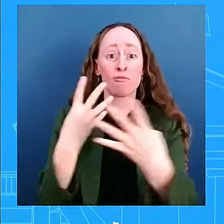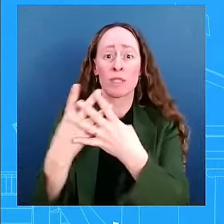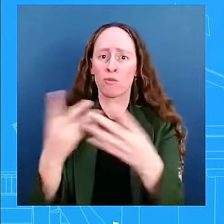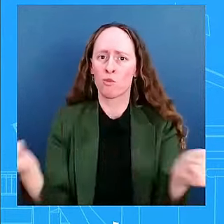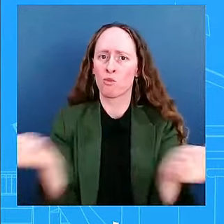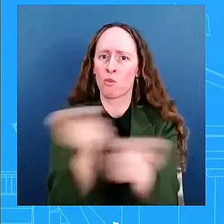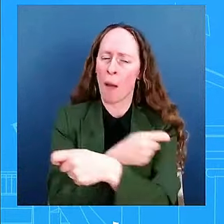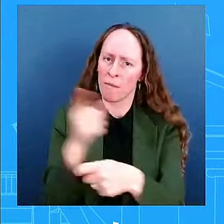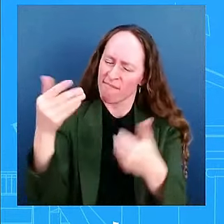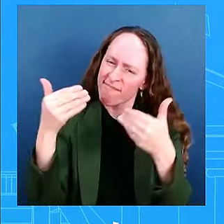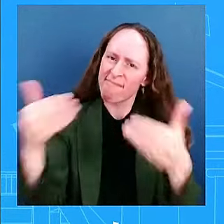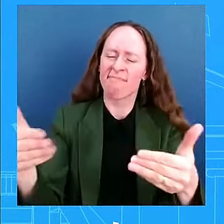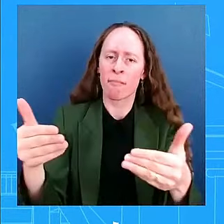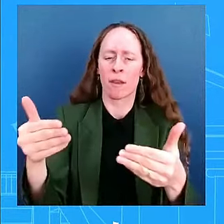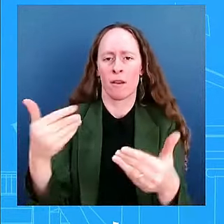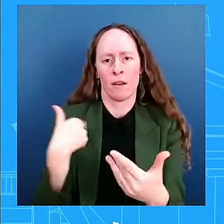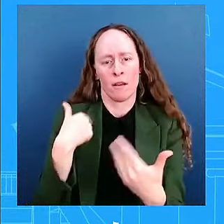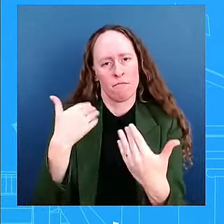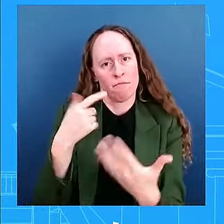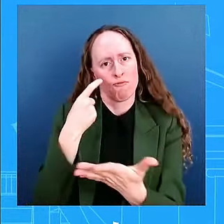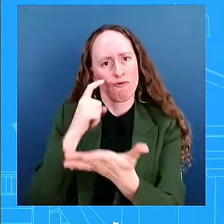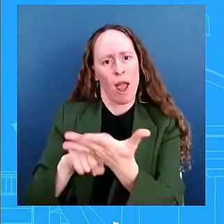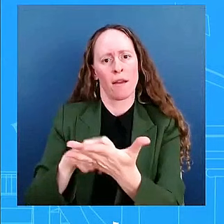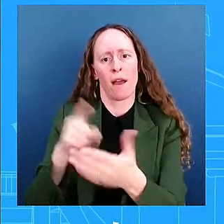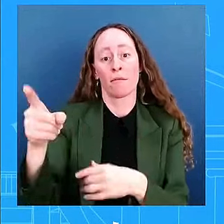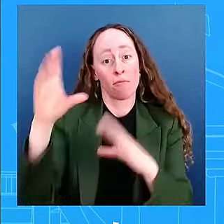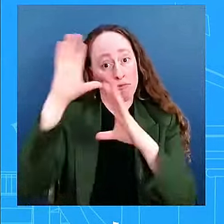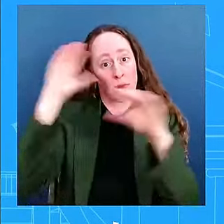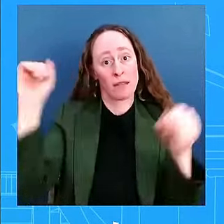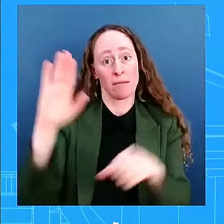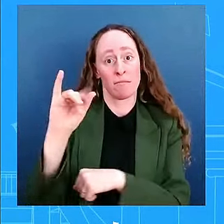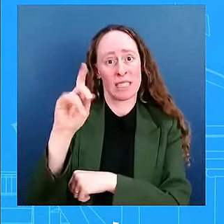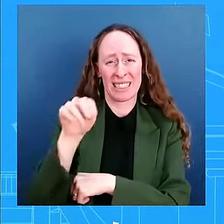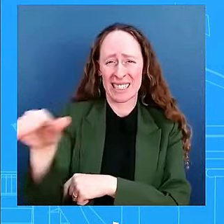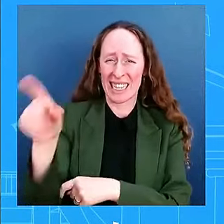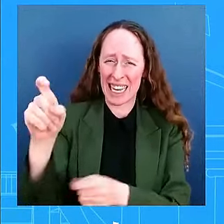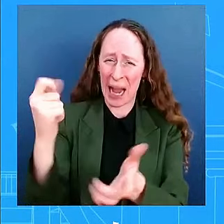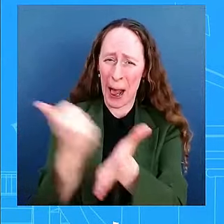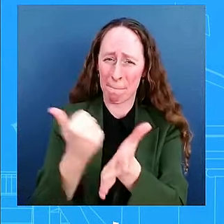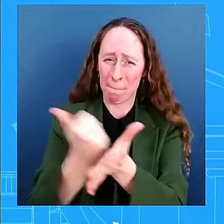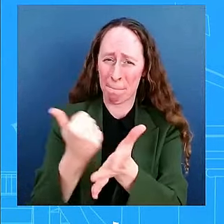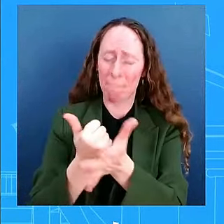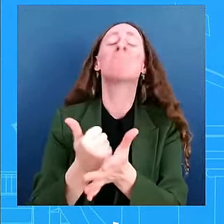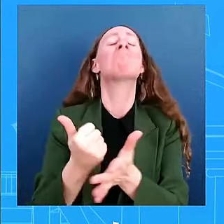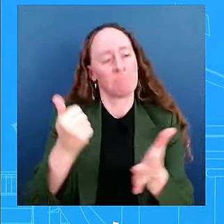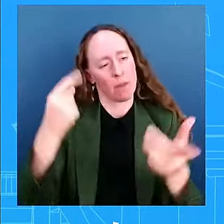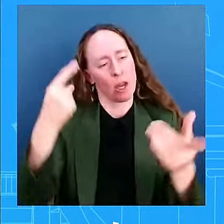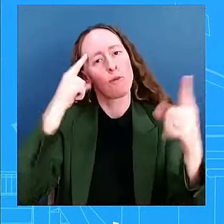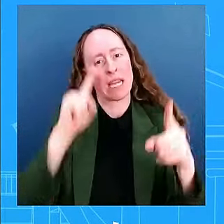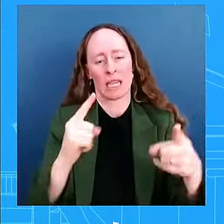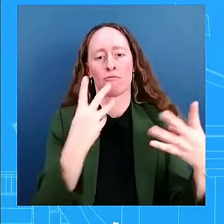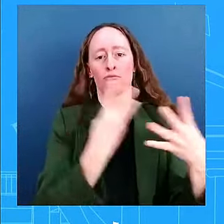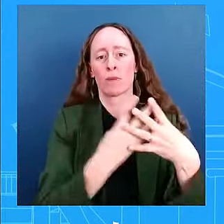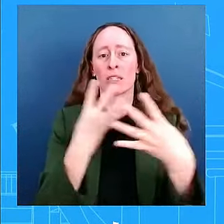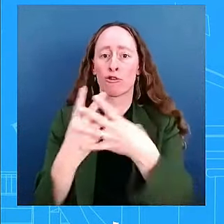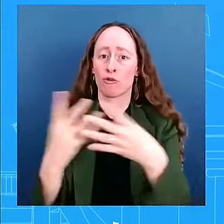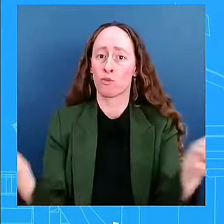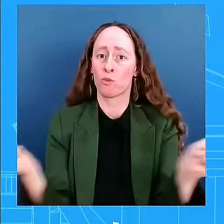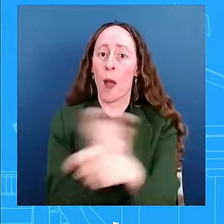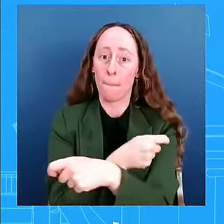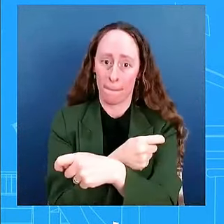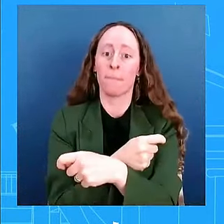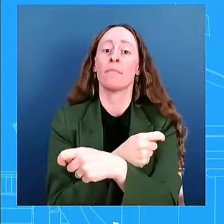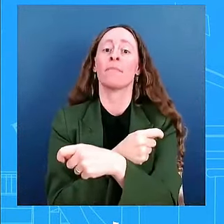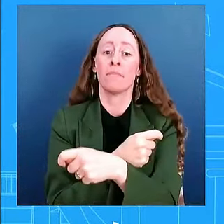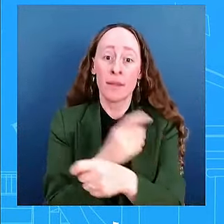request, was vital to returning wrongfully detained Americans, including Evan Gershkovich and Paul Whelan